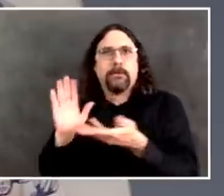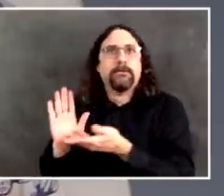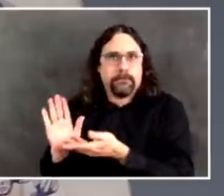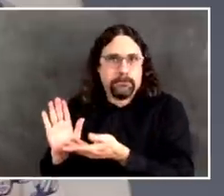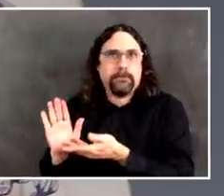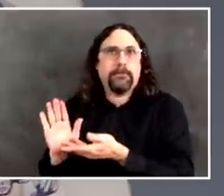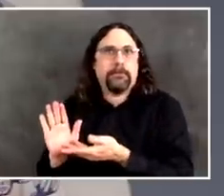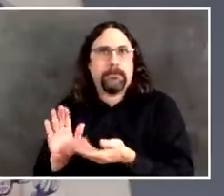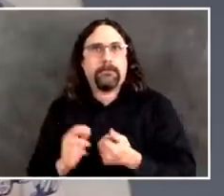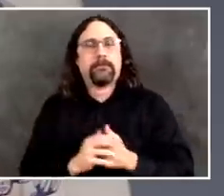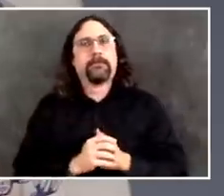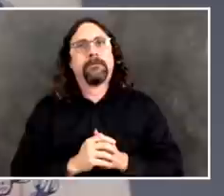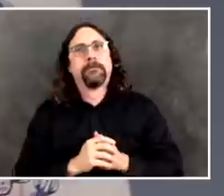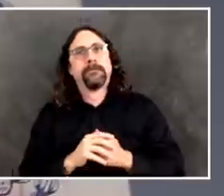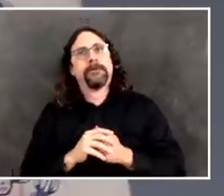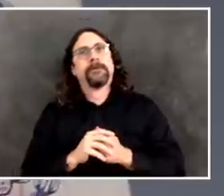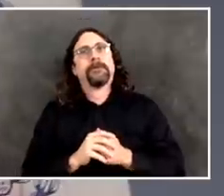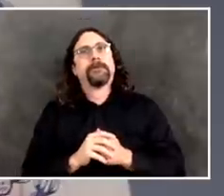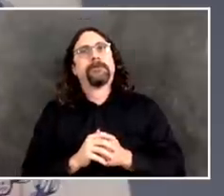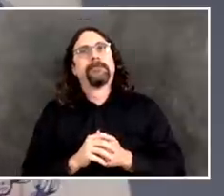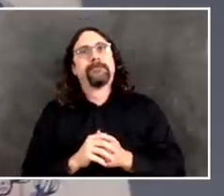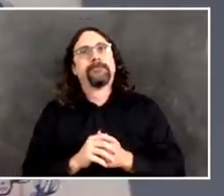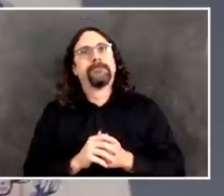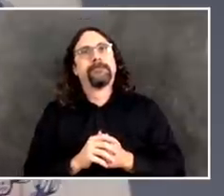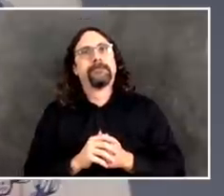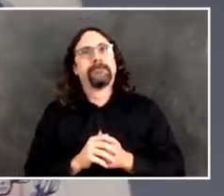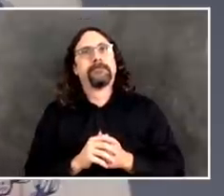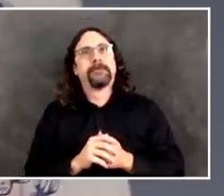from the numbers. It has not been beaten yet.